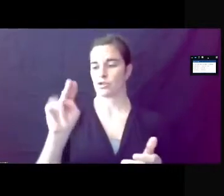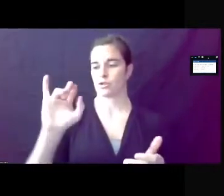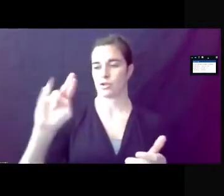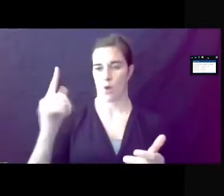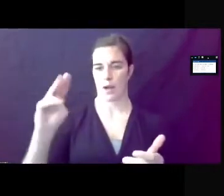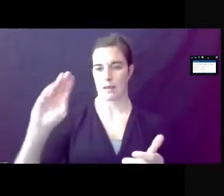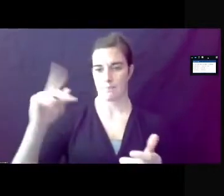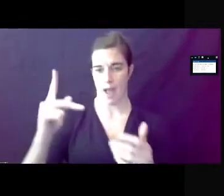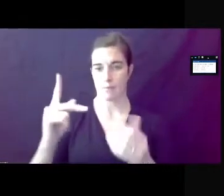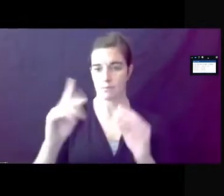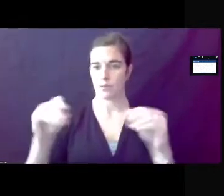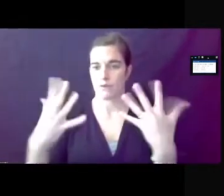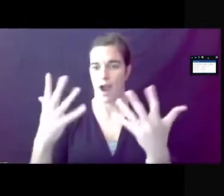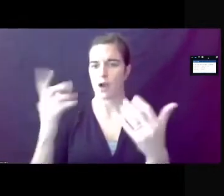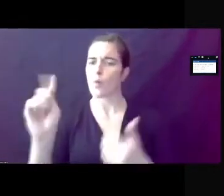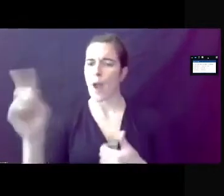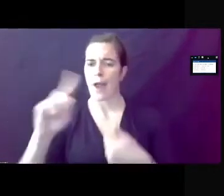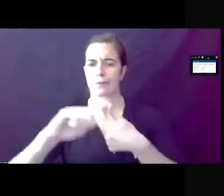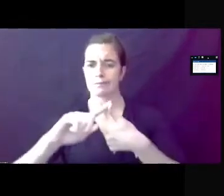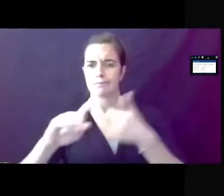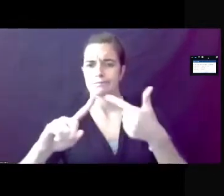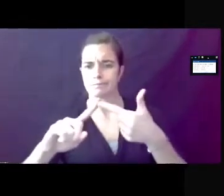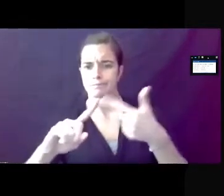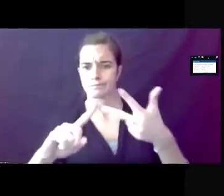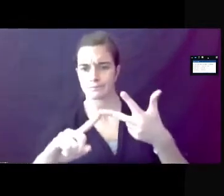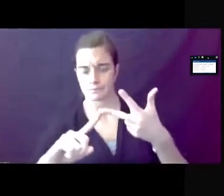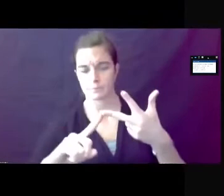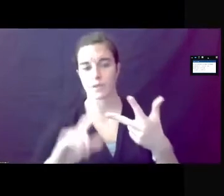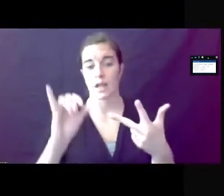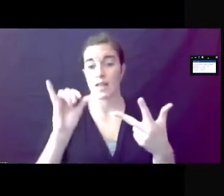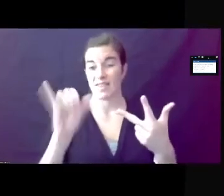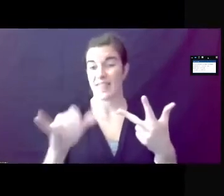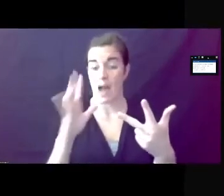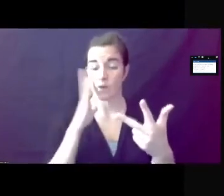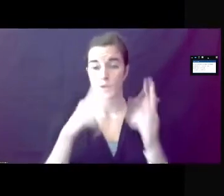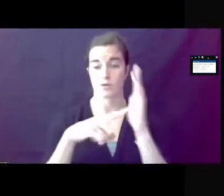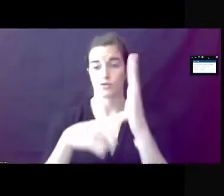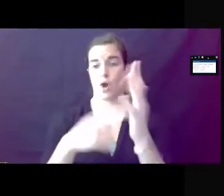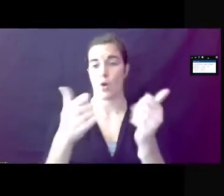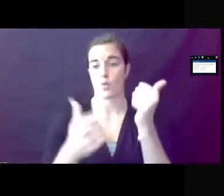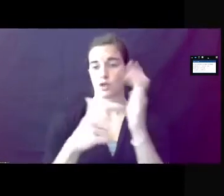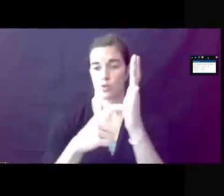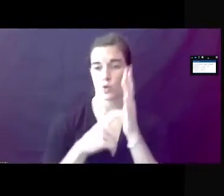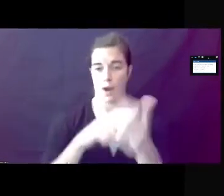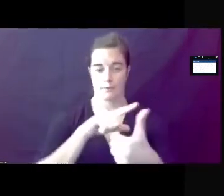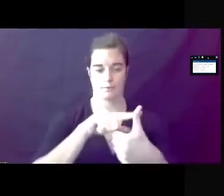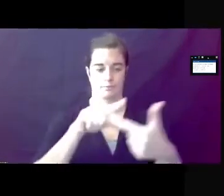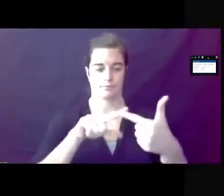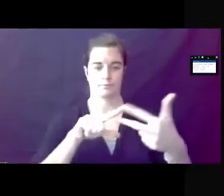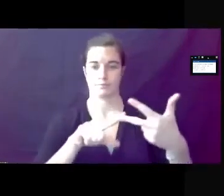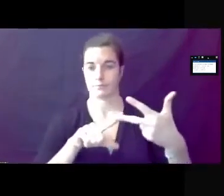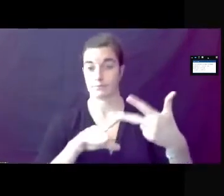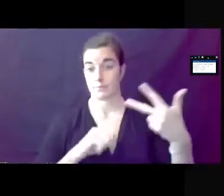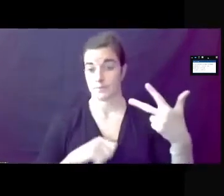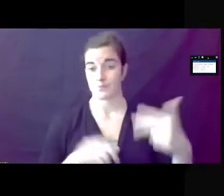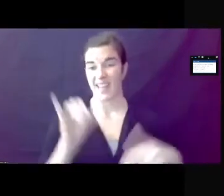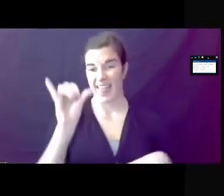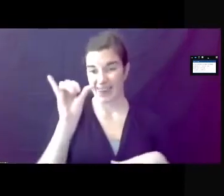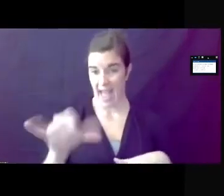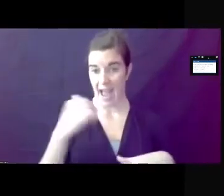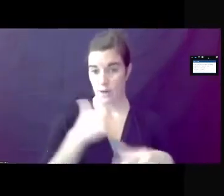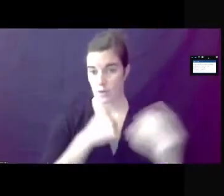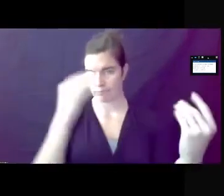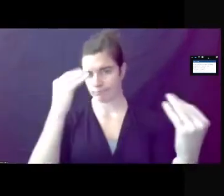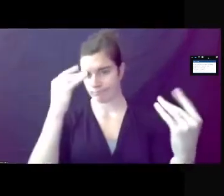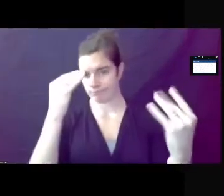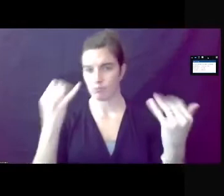of these districts, thereby specifying the land use and development requirements. This is what is under consideration by